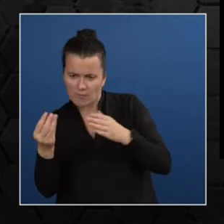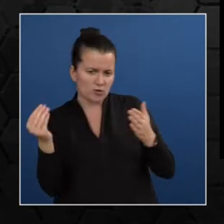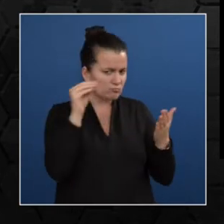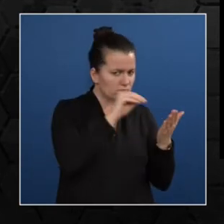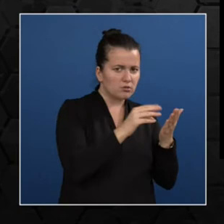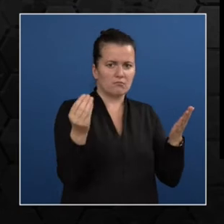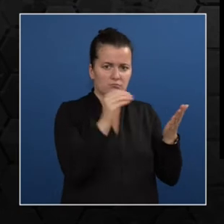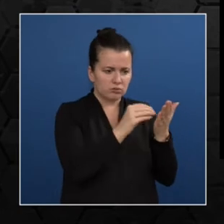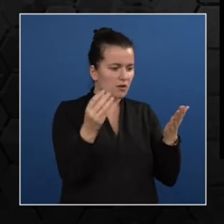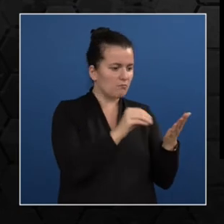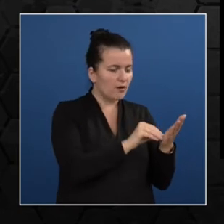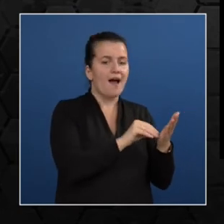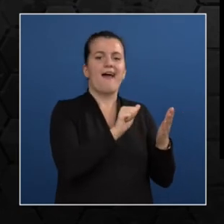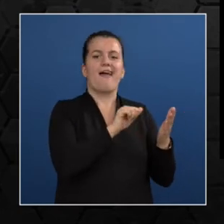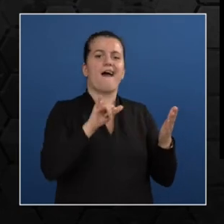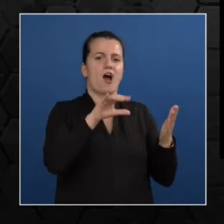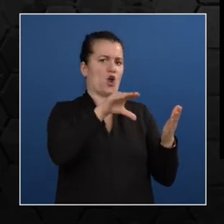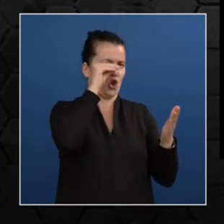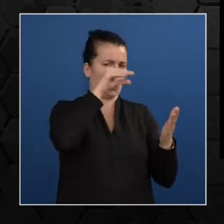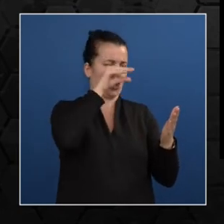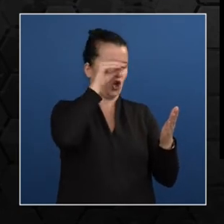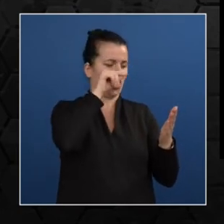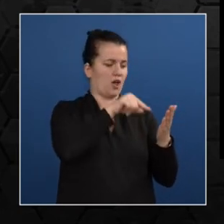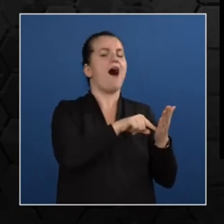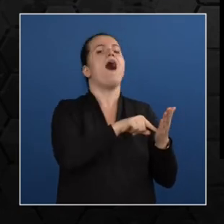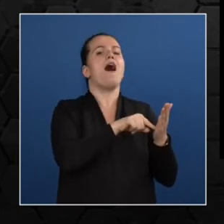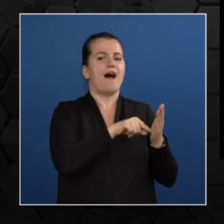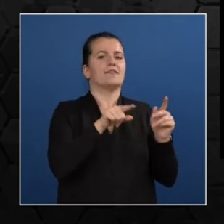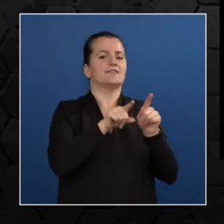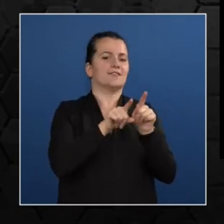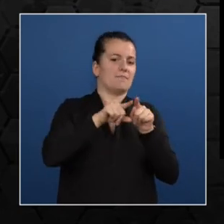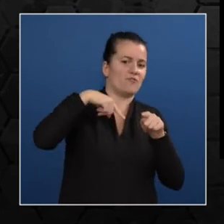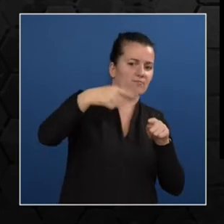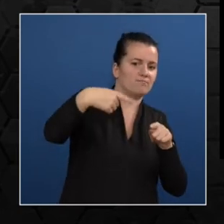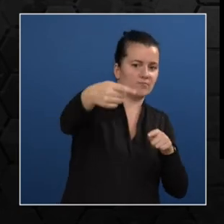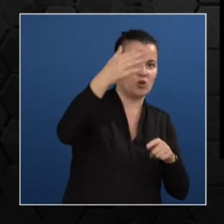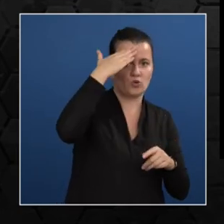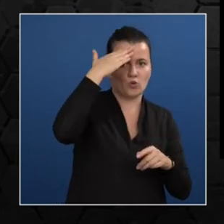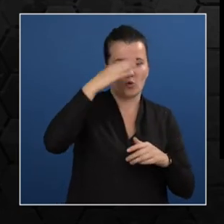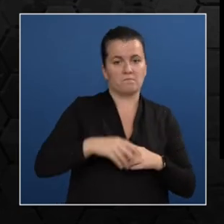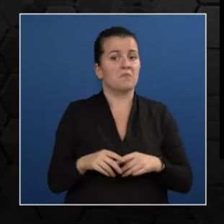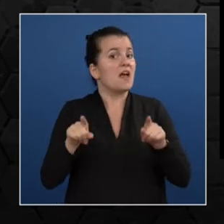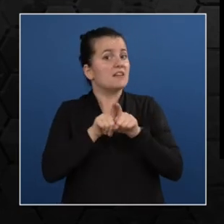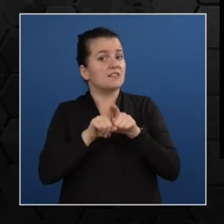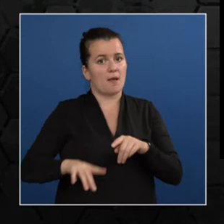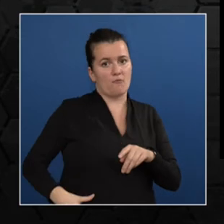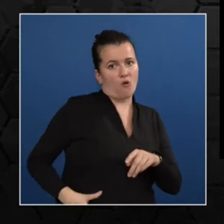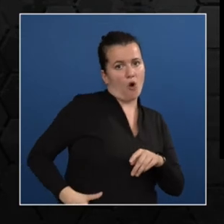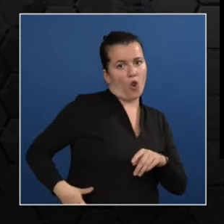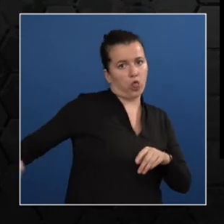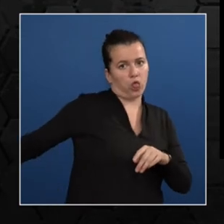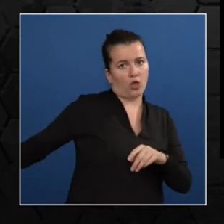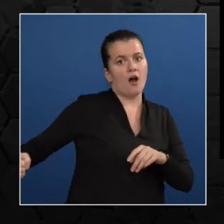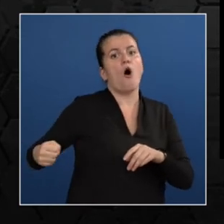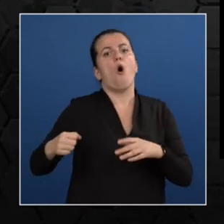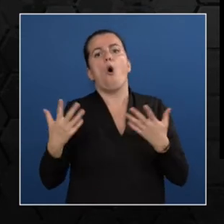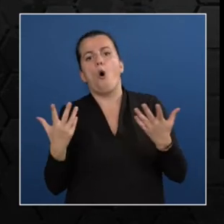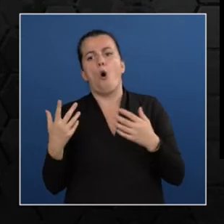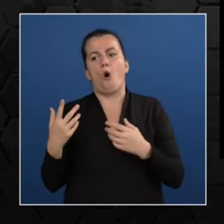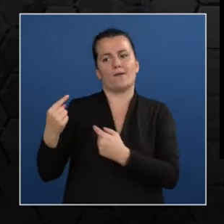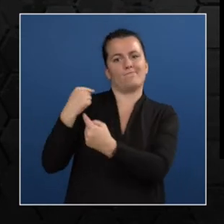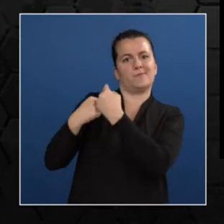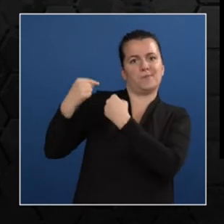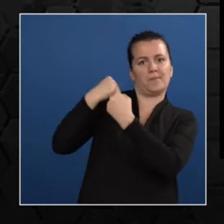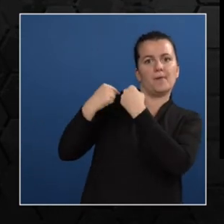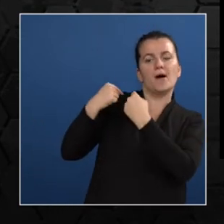AI can also label certain routes as dangerous by analyzing the number of pickpockets or if teasing incidents that are taking place over there. If you take a look at this